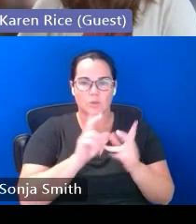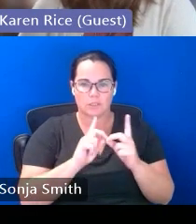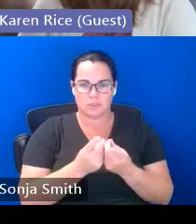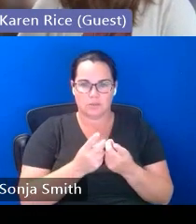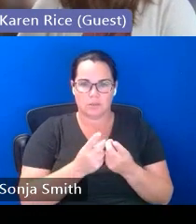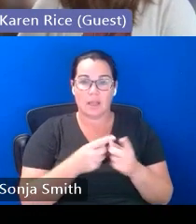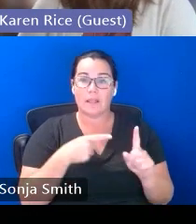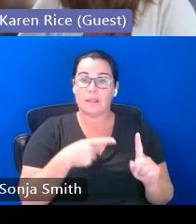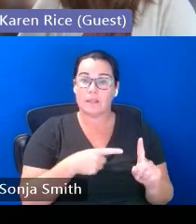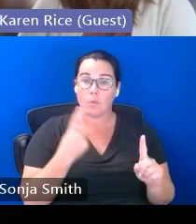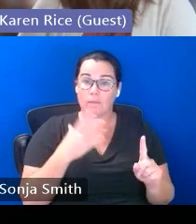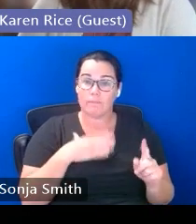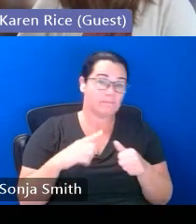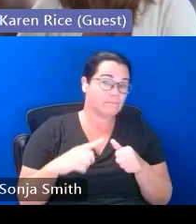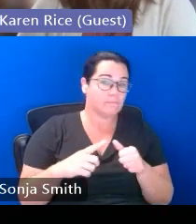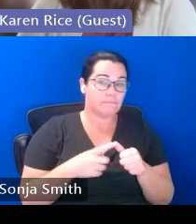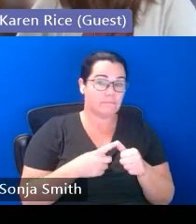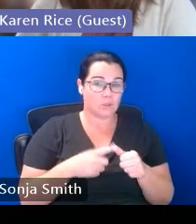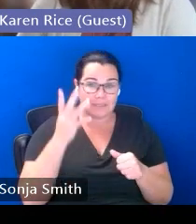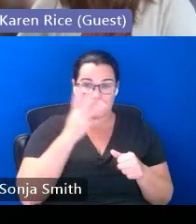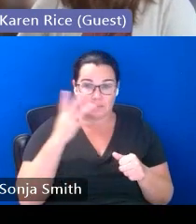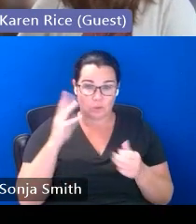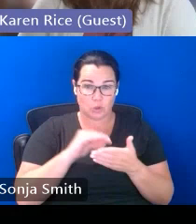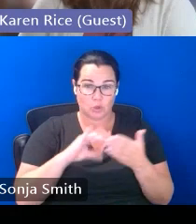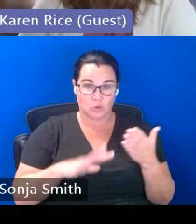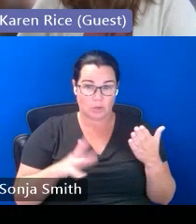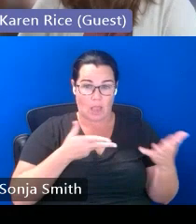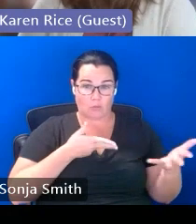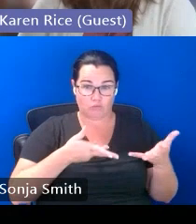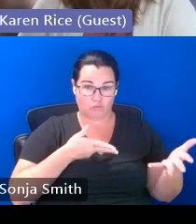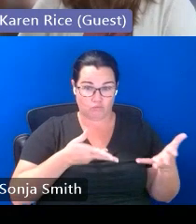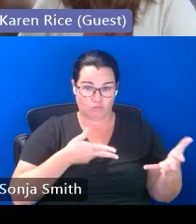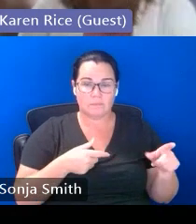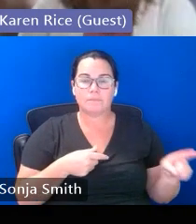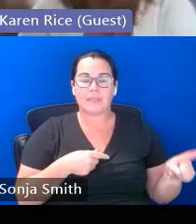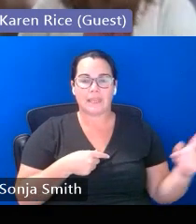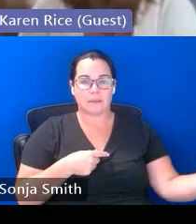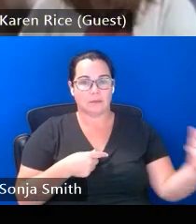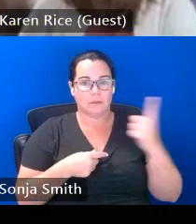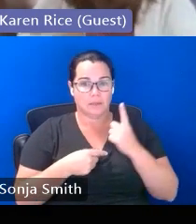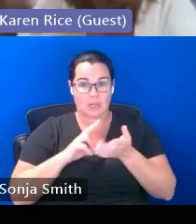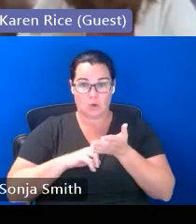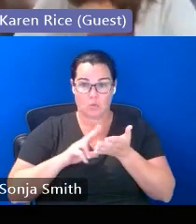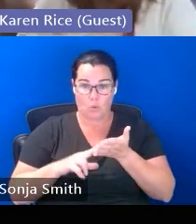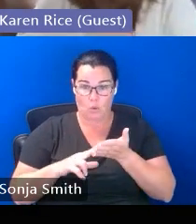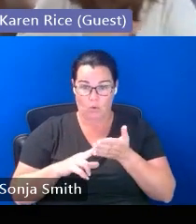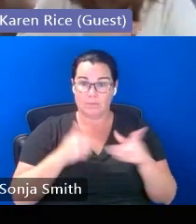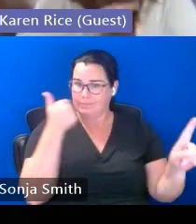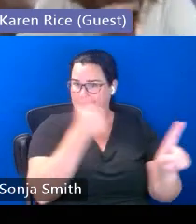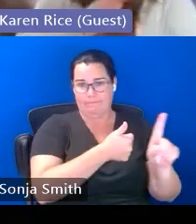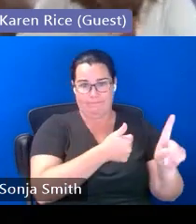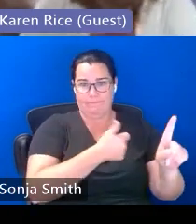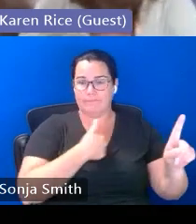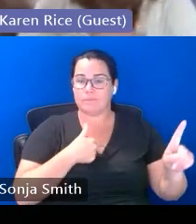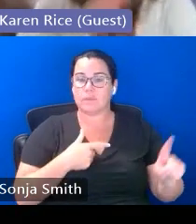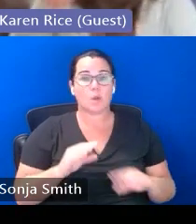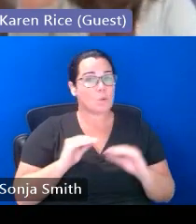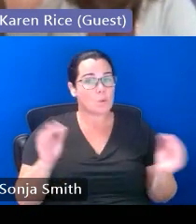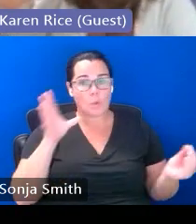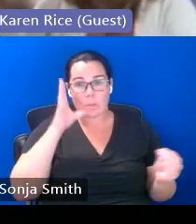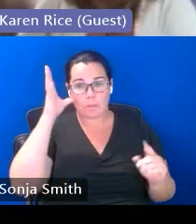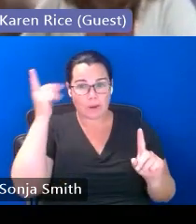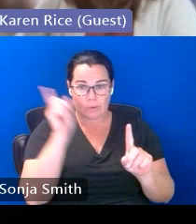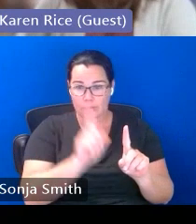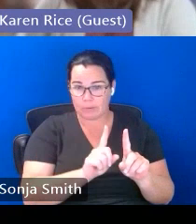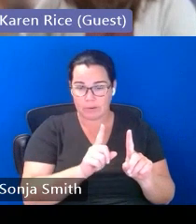one of the first immigrant students that i worked with and he came in to enroll on his own he was an unaccompanied youth in his immigration